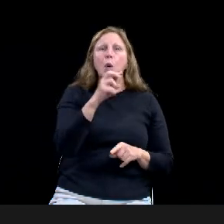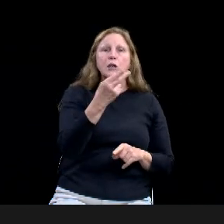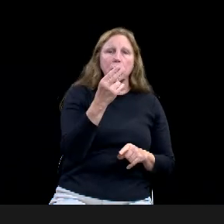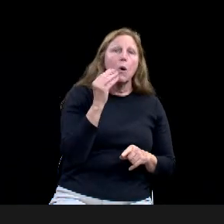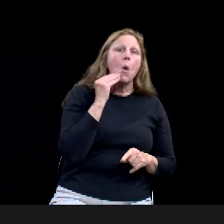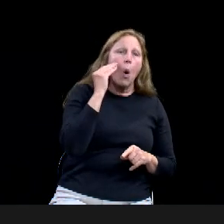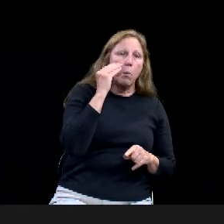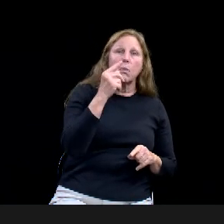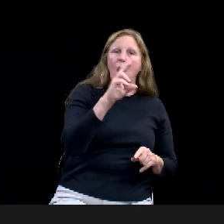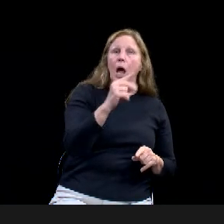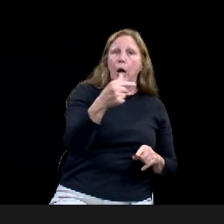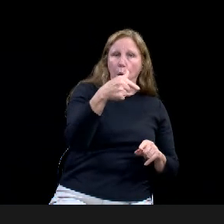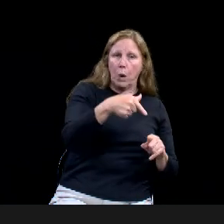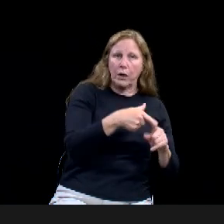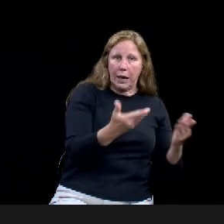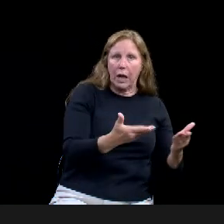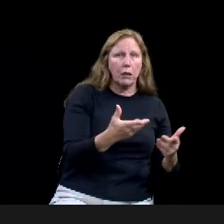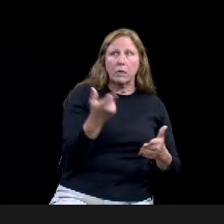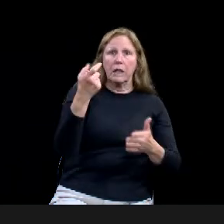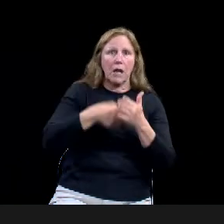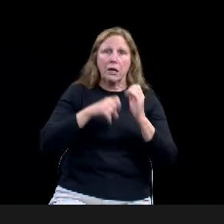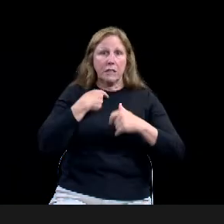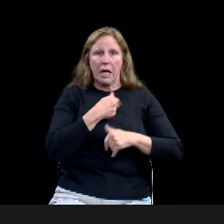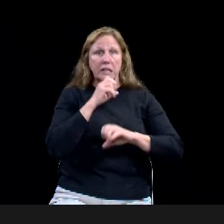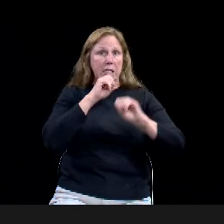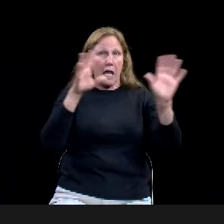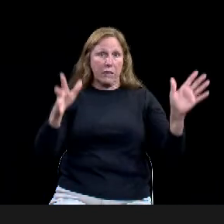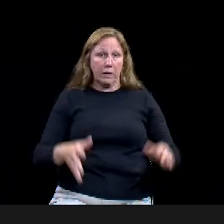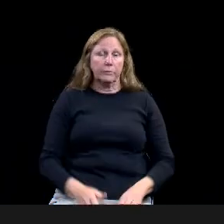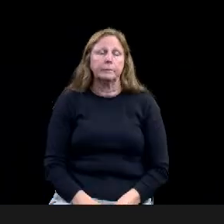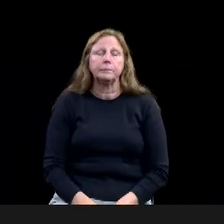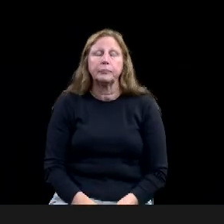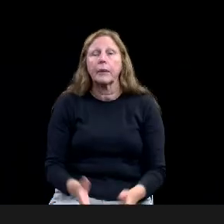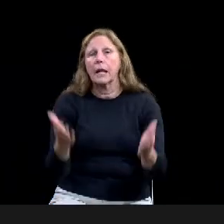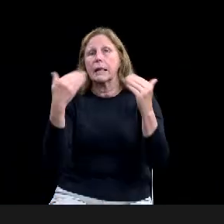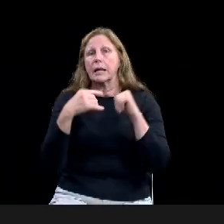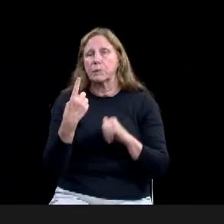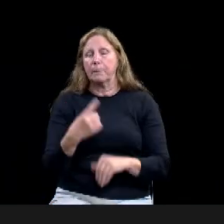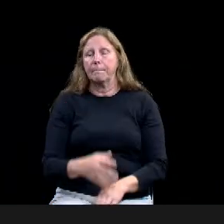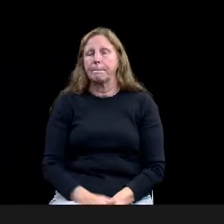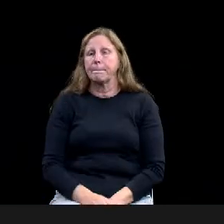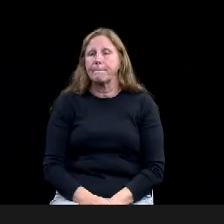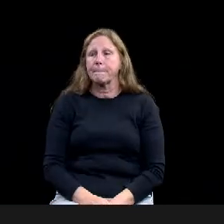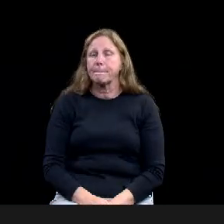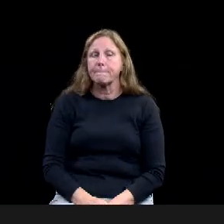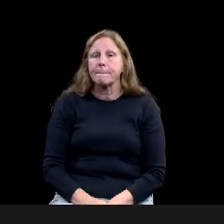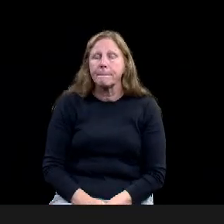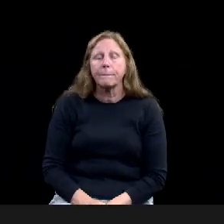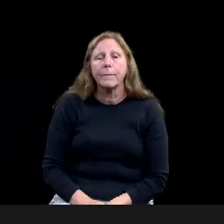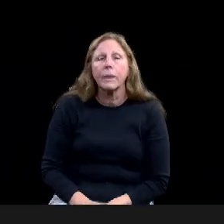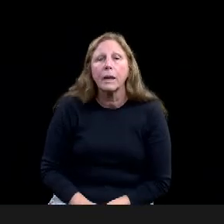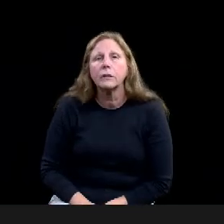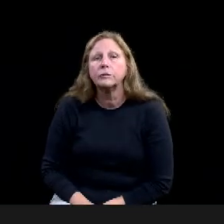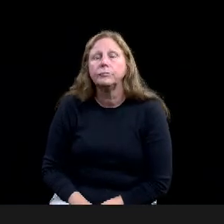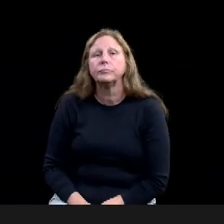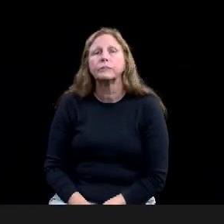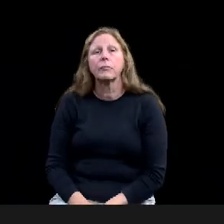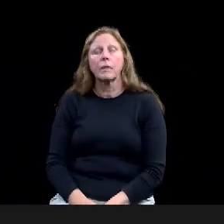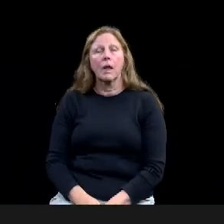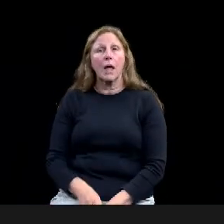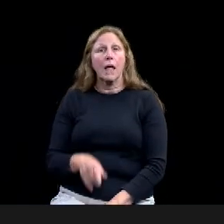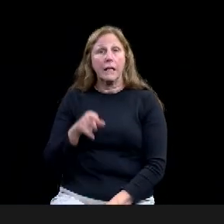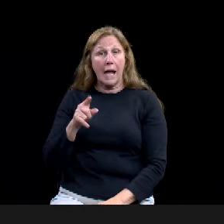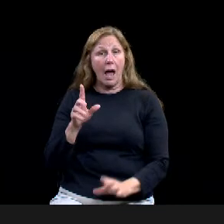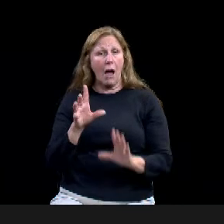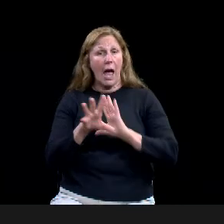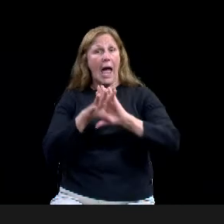What's its perceived value outside of Waco? Well, the value, the, the shadow it casts is a little bit bigger than the